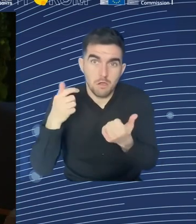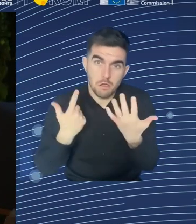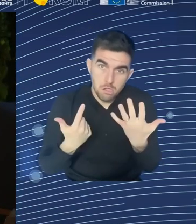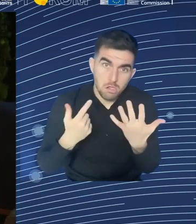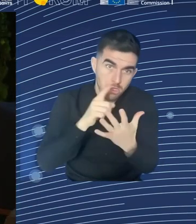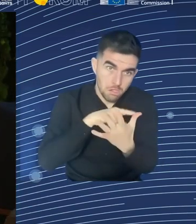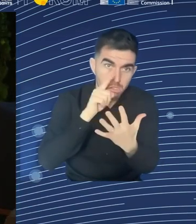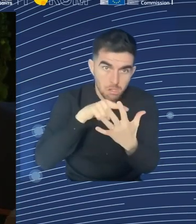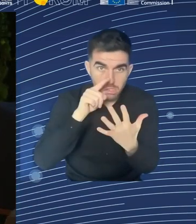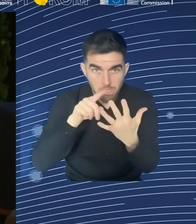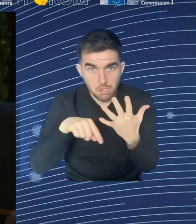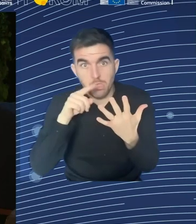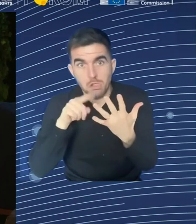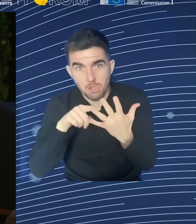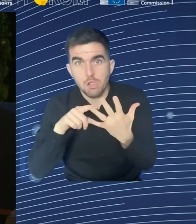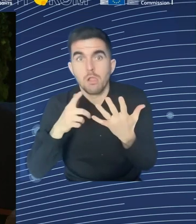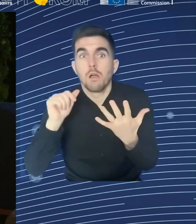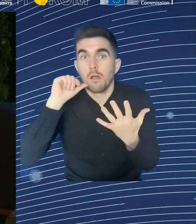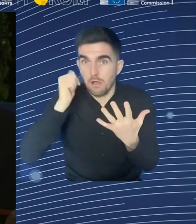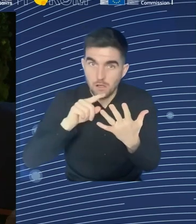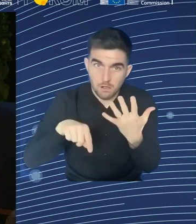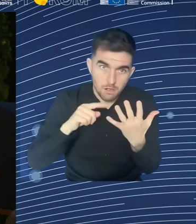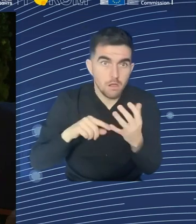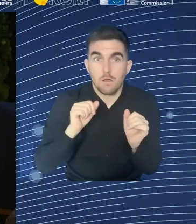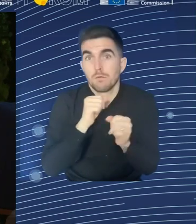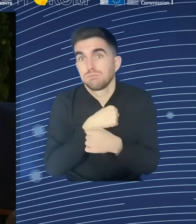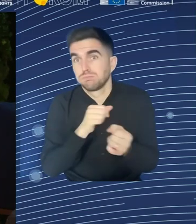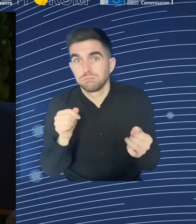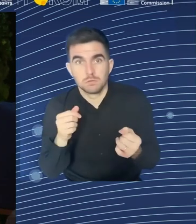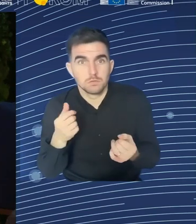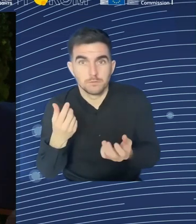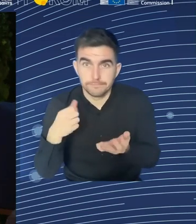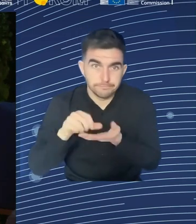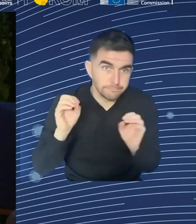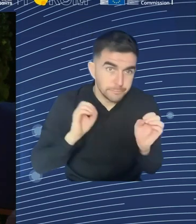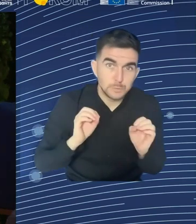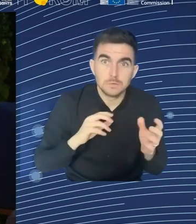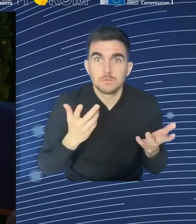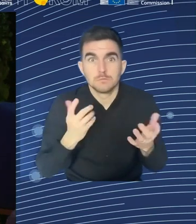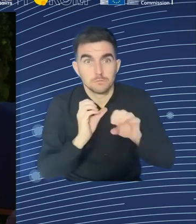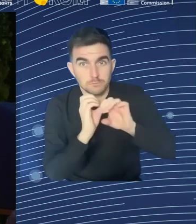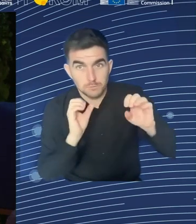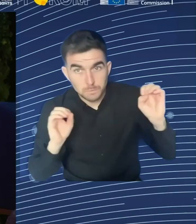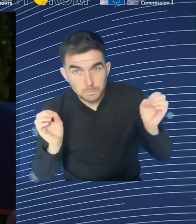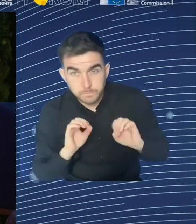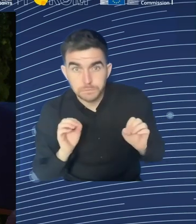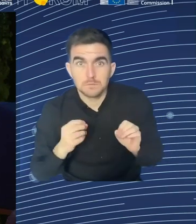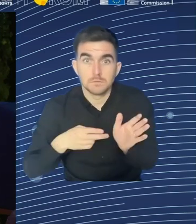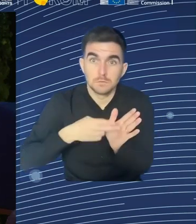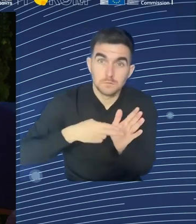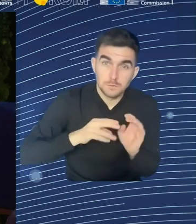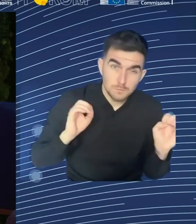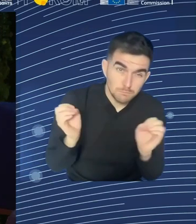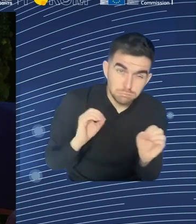things impact on whether companies have labour shortages. And whether workers can access jobs. Also the cost of childcare.